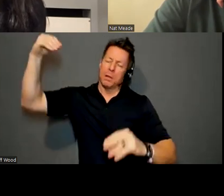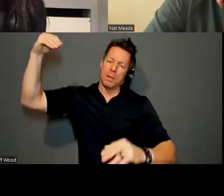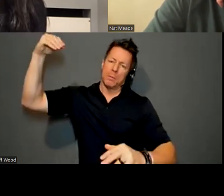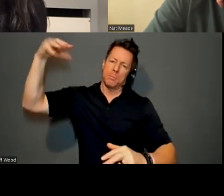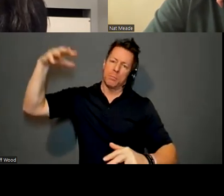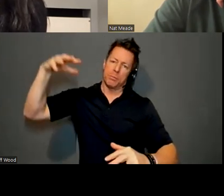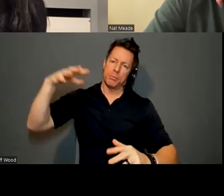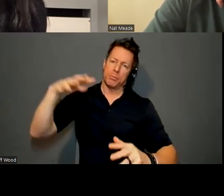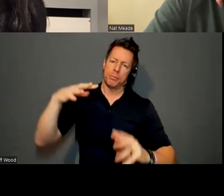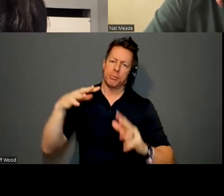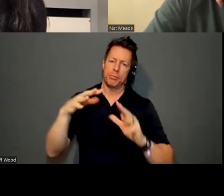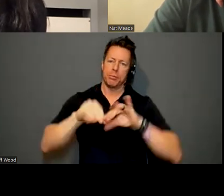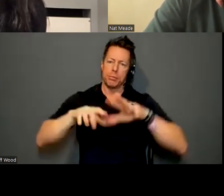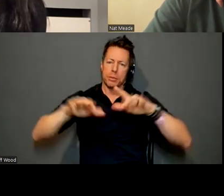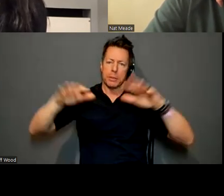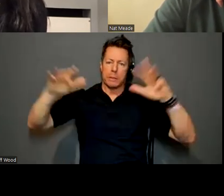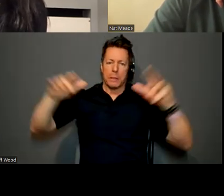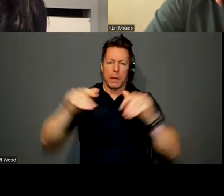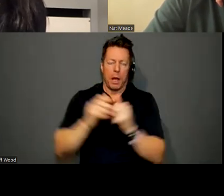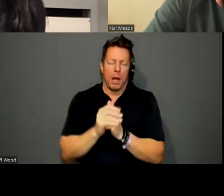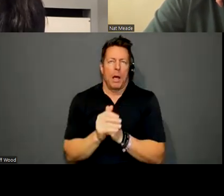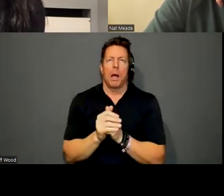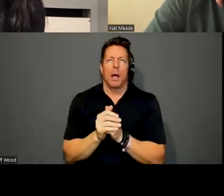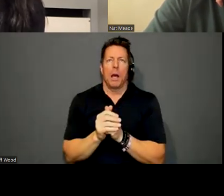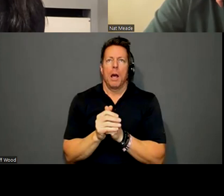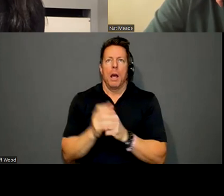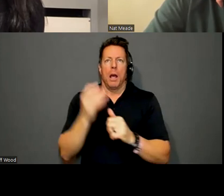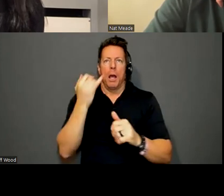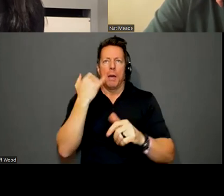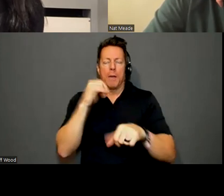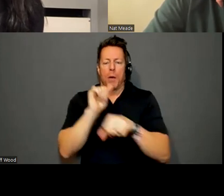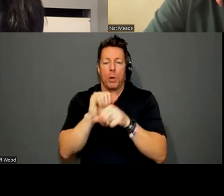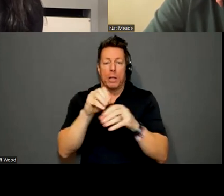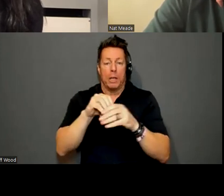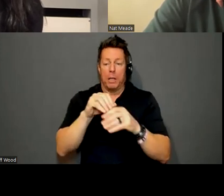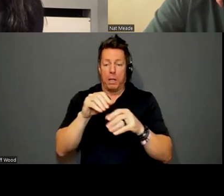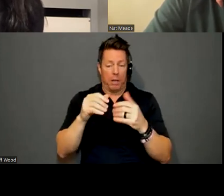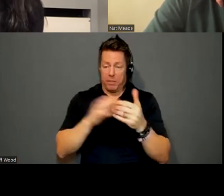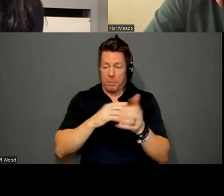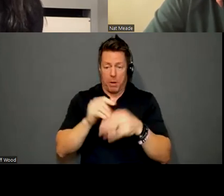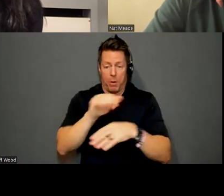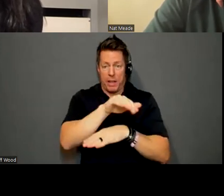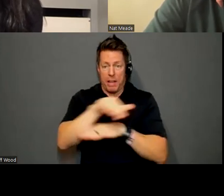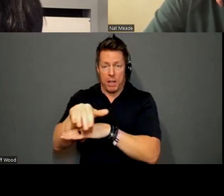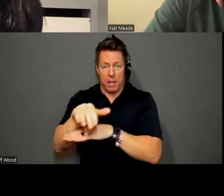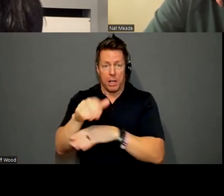I think I hardly ever, even if I worked into the evenings, as long as there was the last bit of